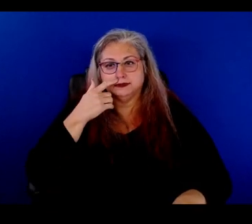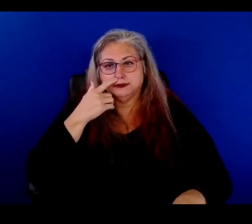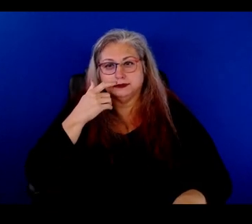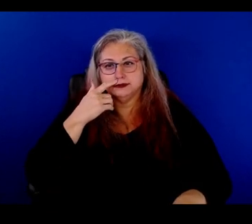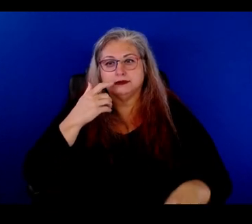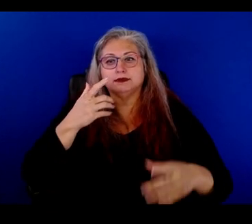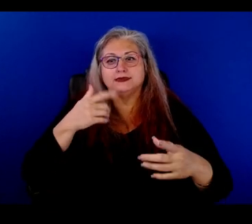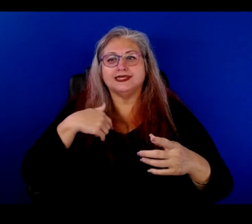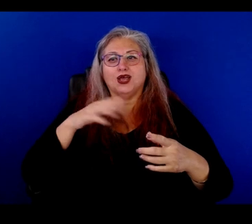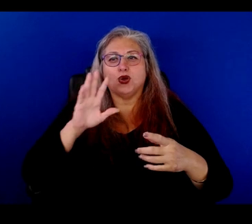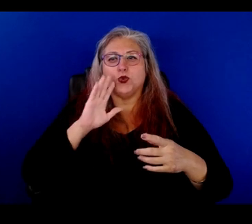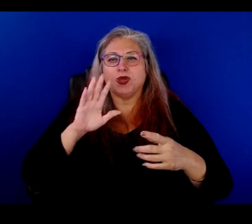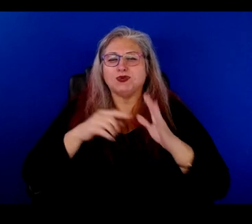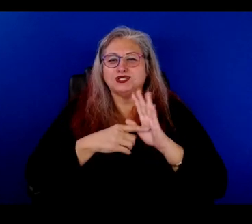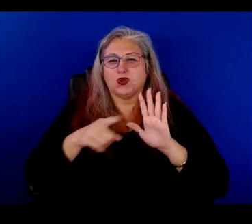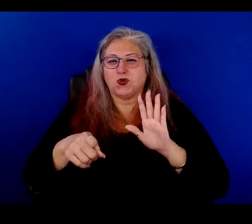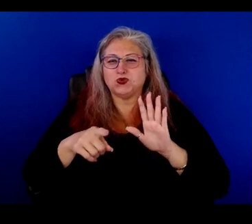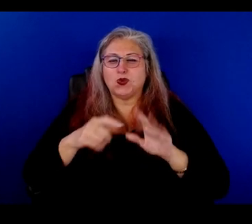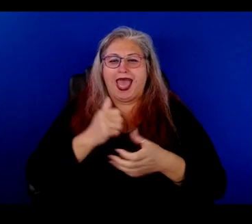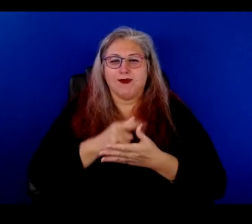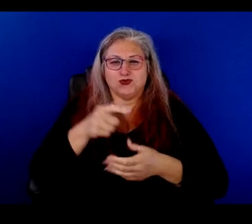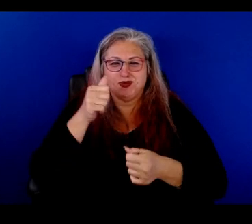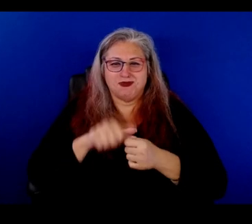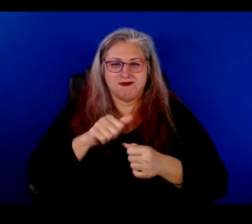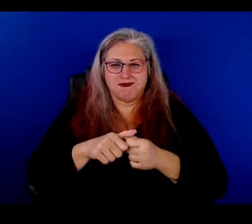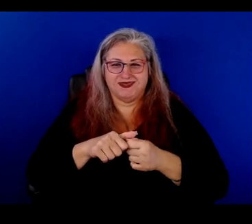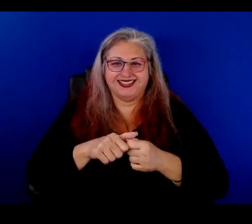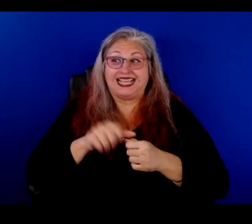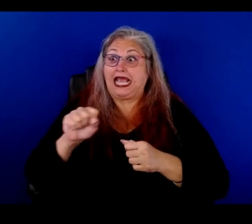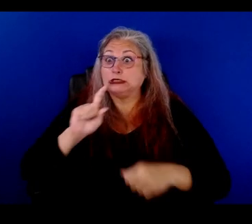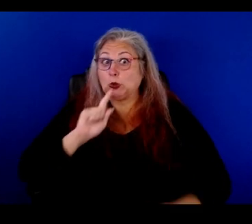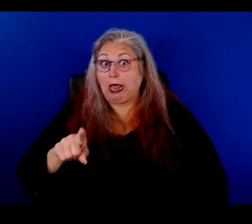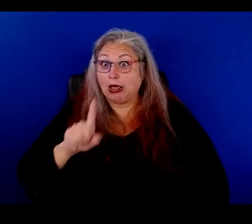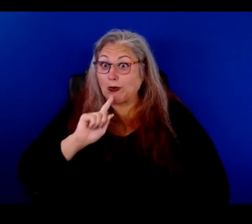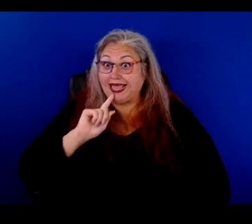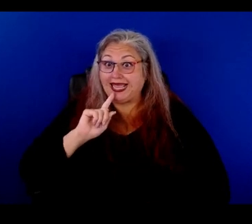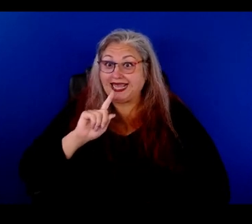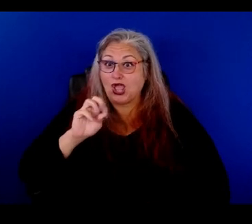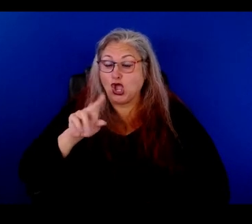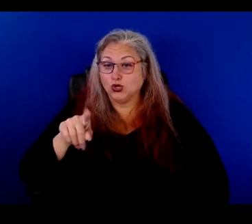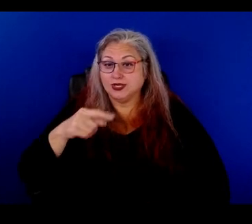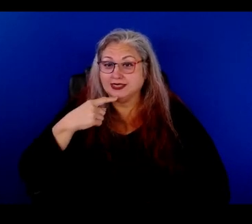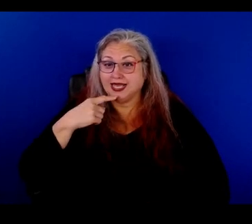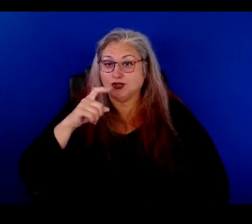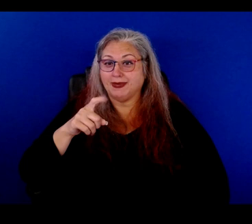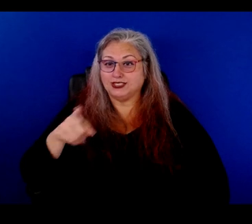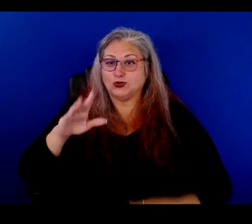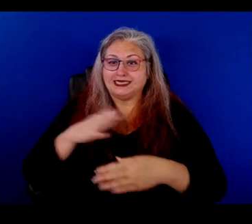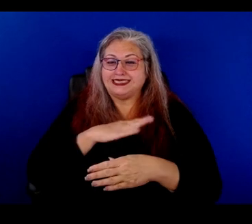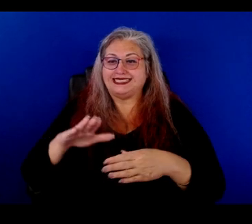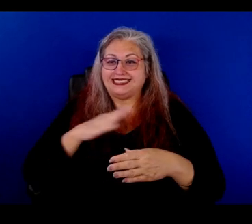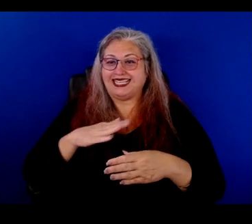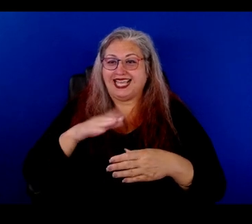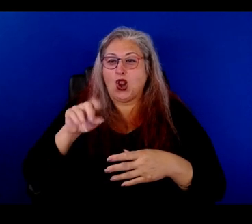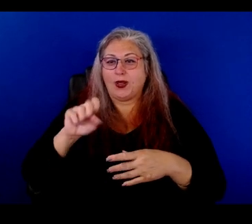We'll, we'll play this back for you. Yeah. Yeah. Yeah. Really? Really? Or have Lourdes sing that song for me.